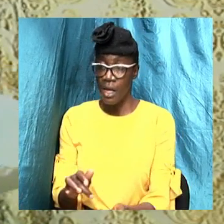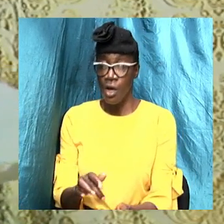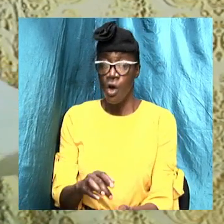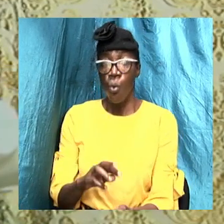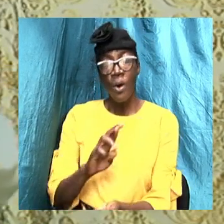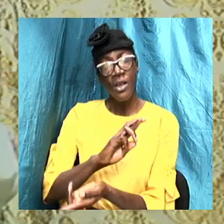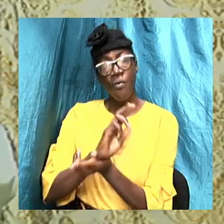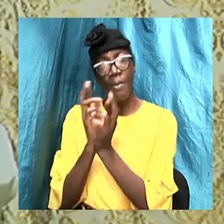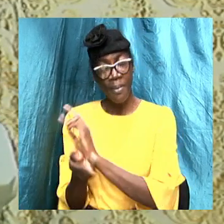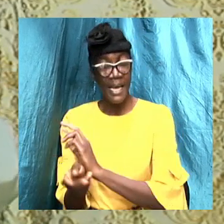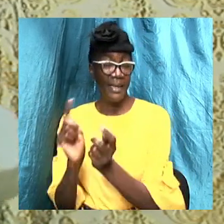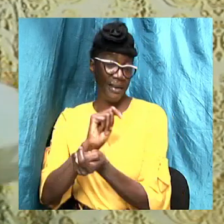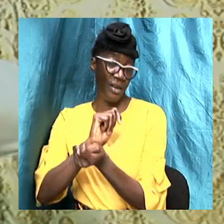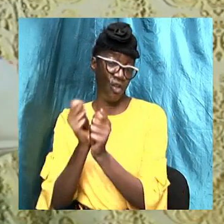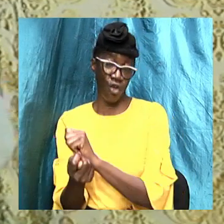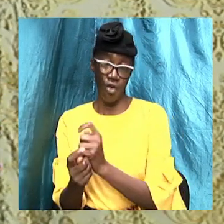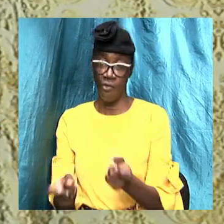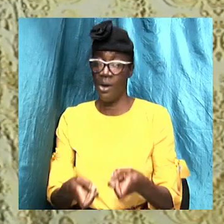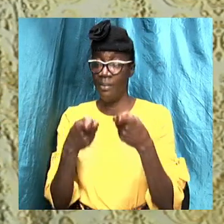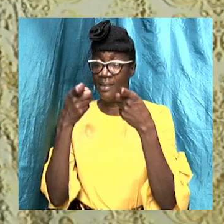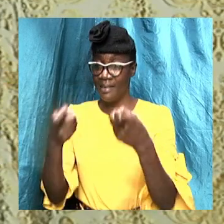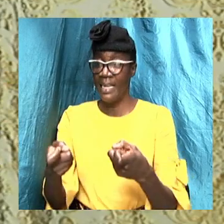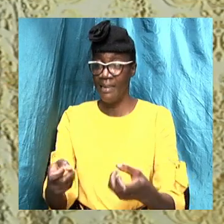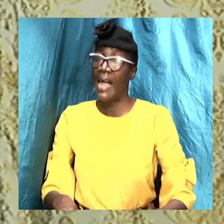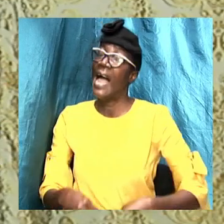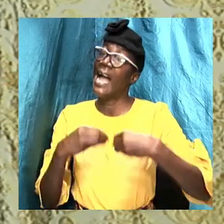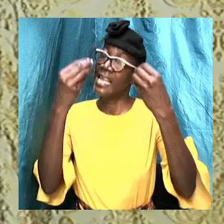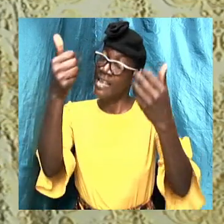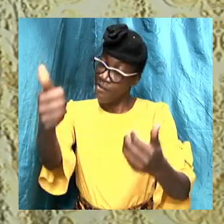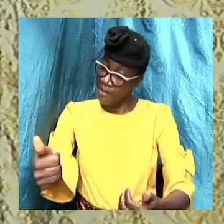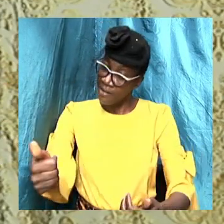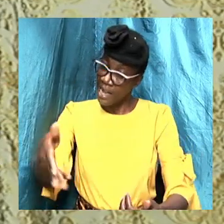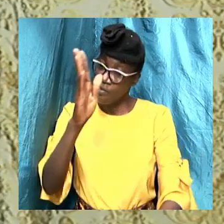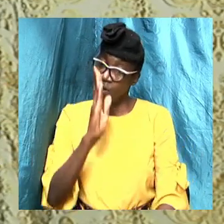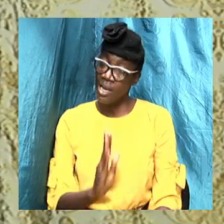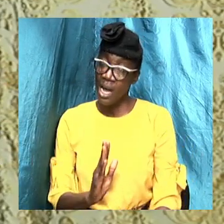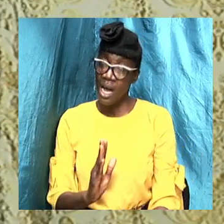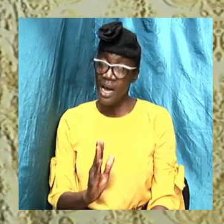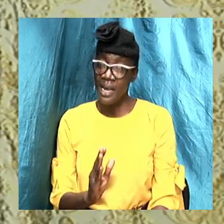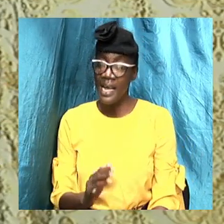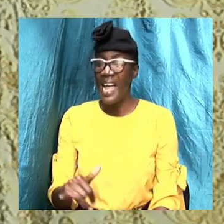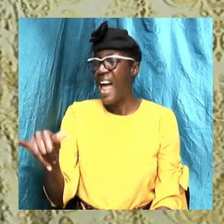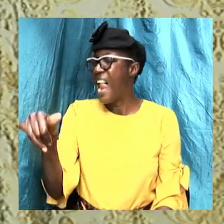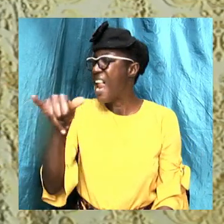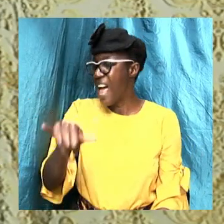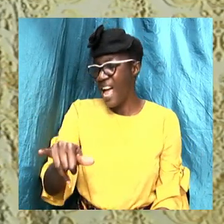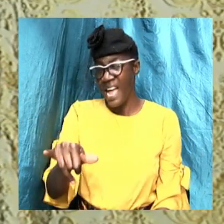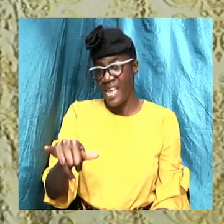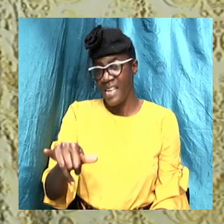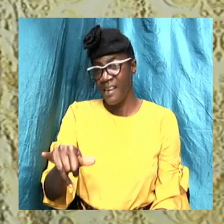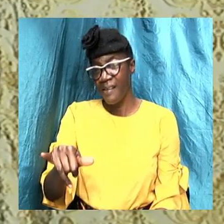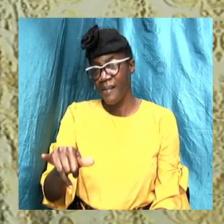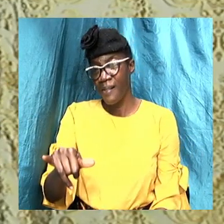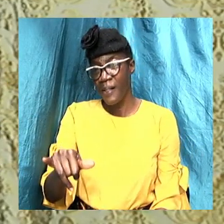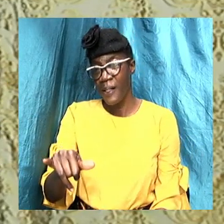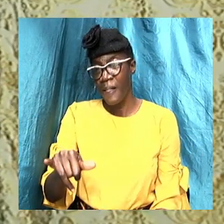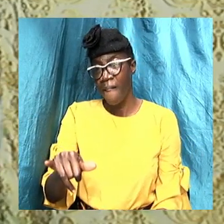our sins and we turn from sin and dedicate ourselves to God it is like a death being